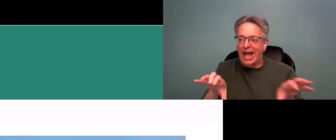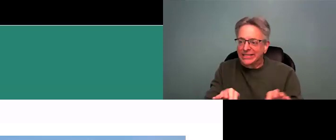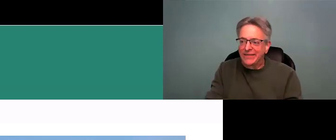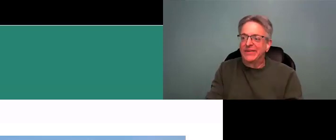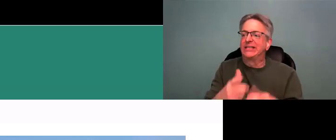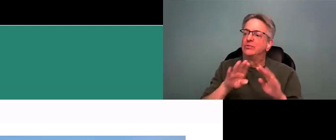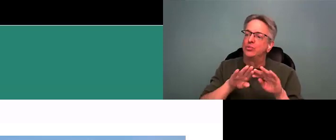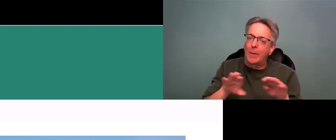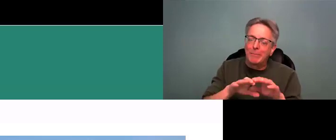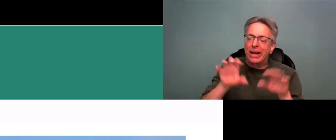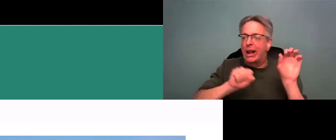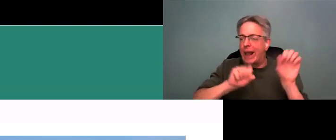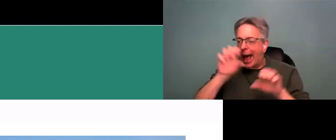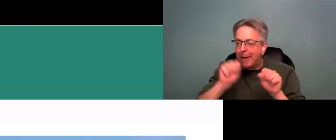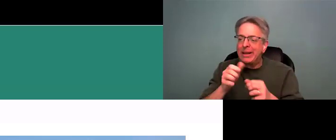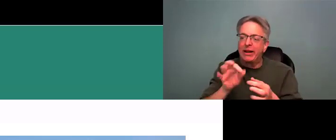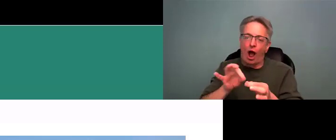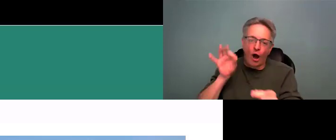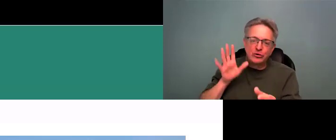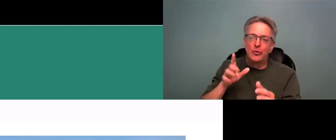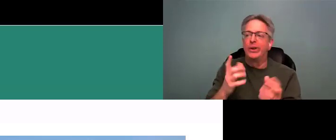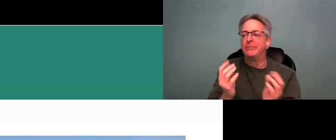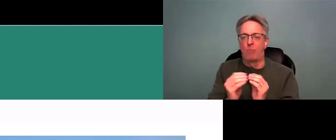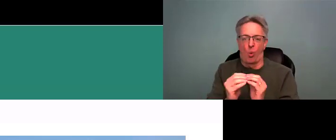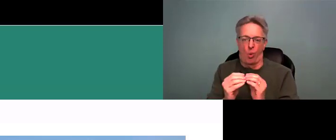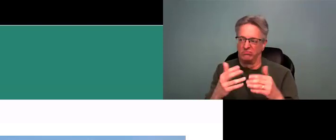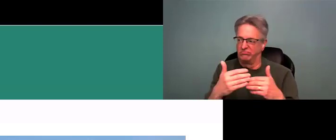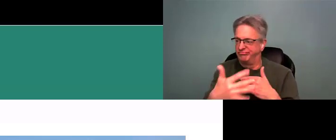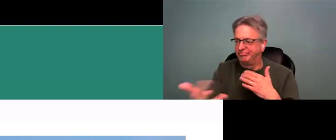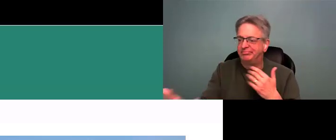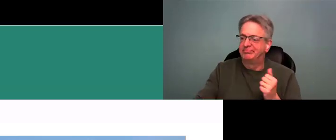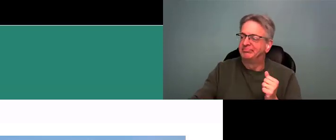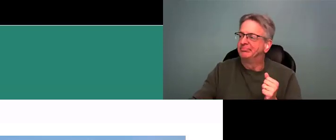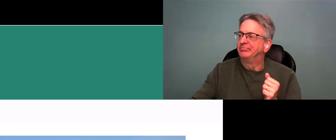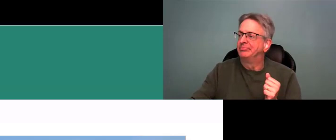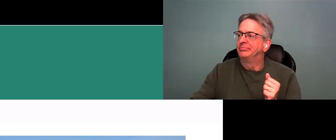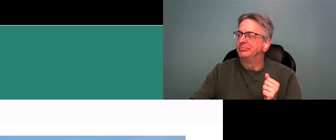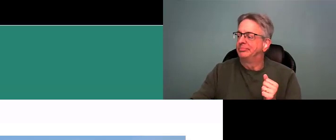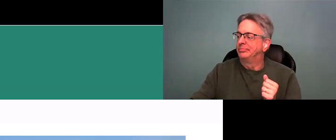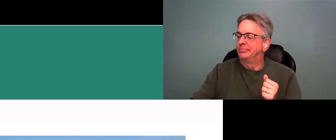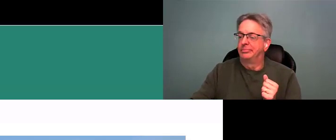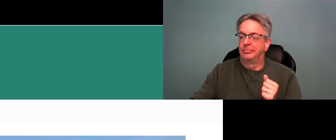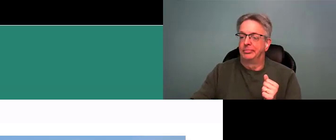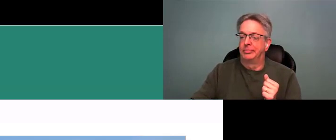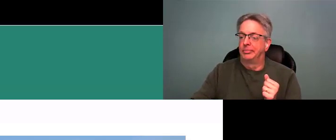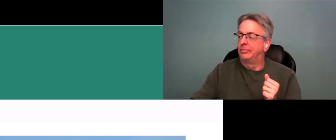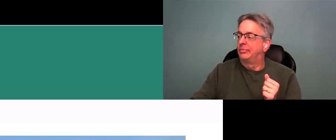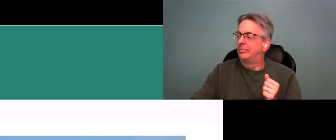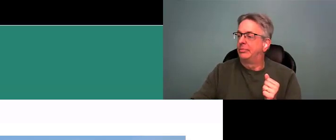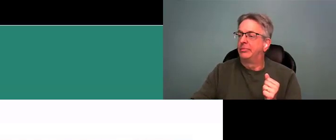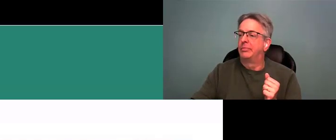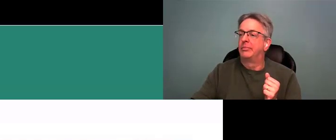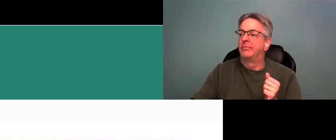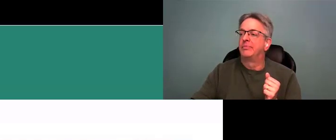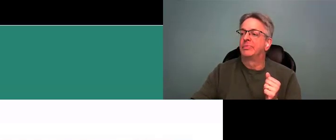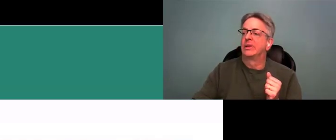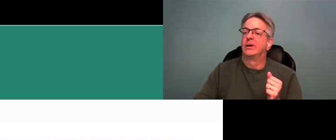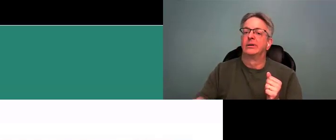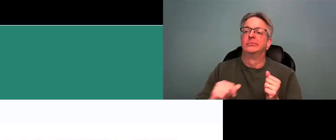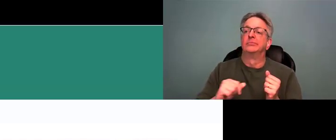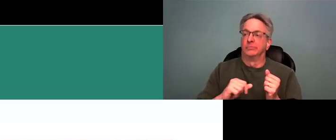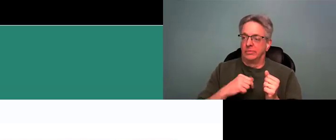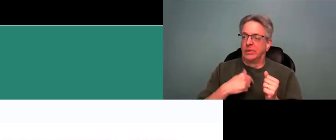provided. There's going to be a variety of fun activities available for the kids, archery, climbing tower, and more.